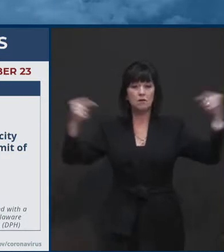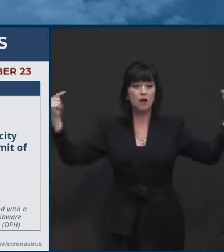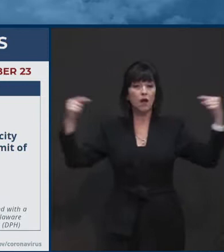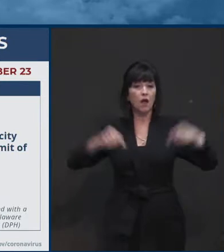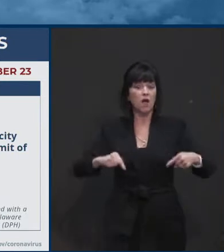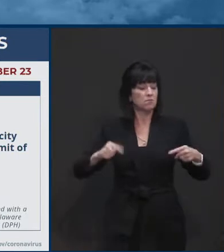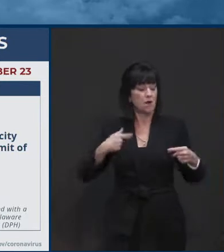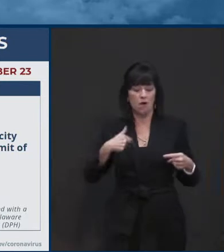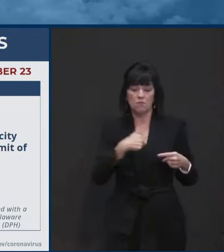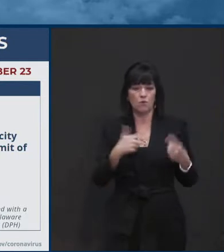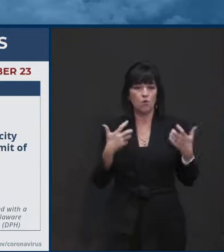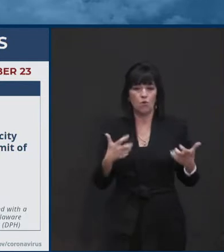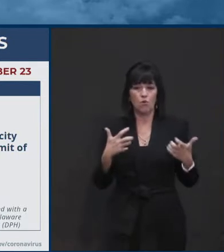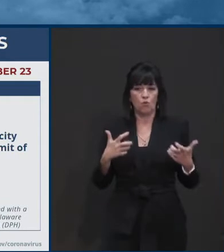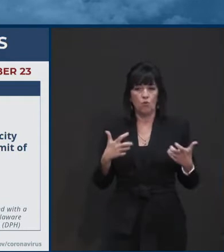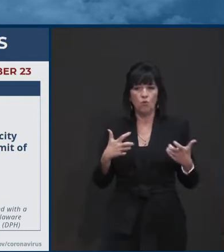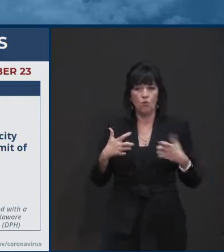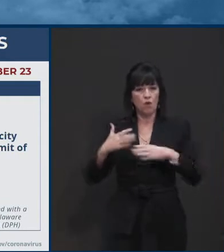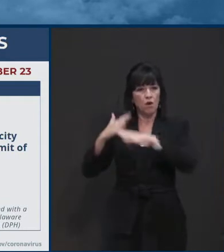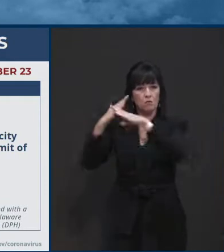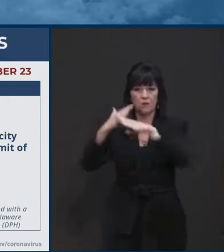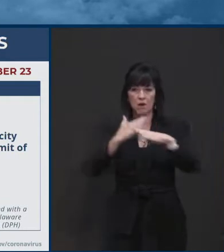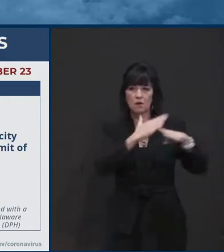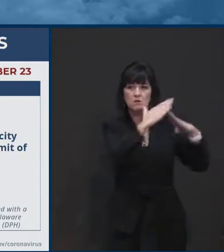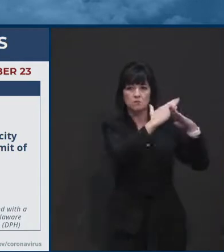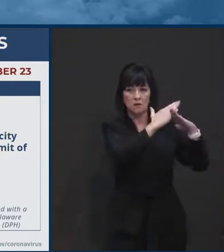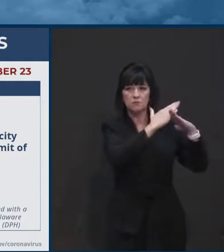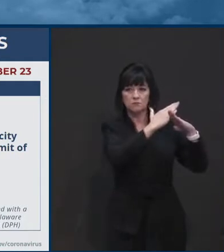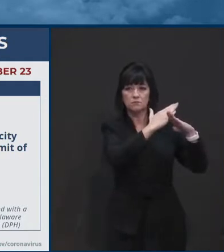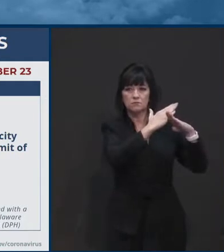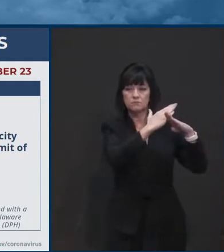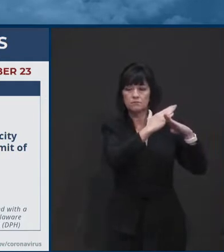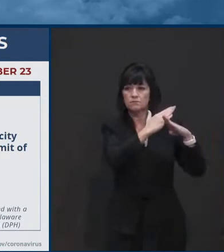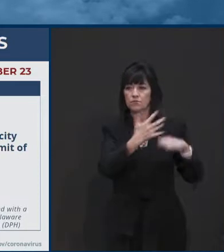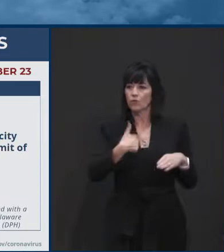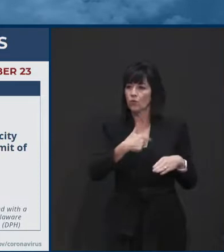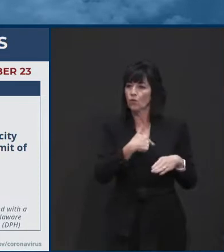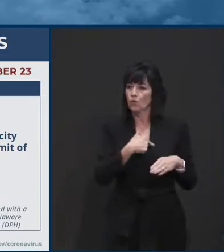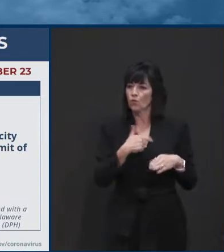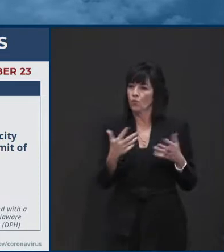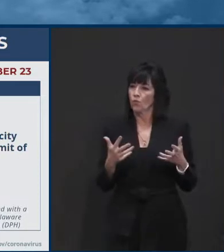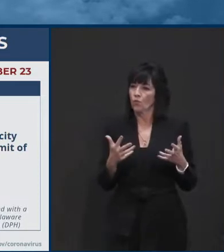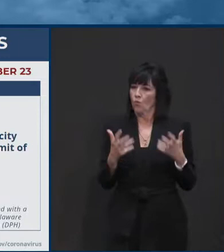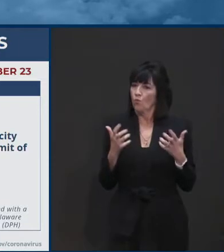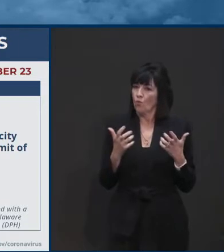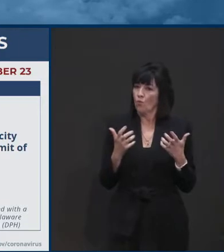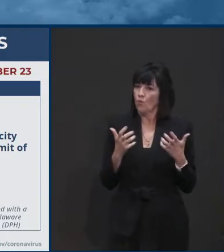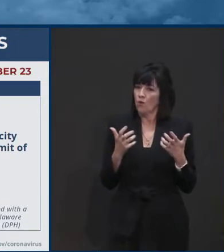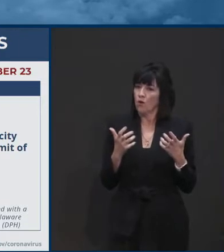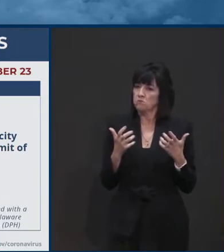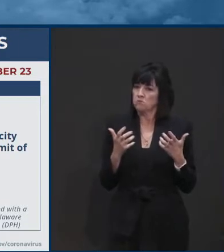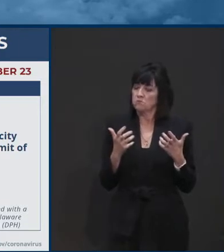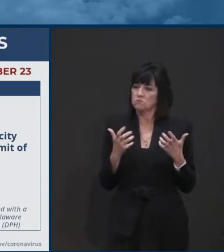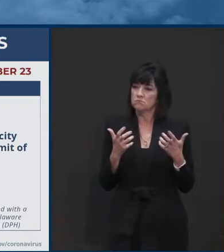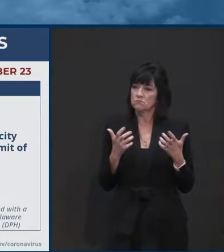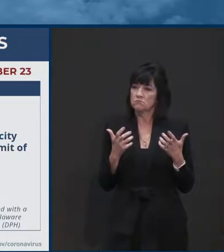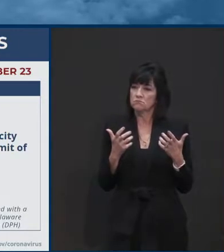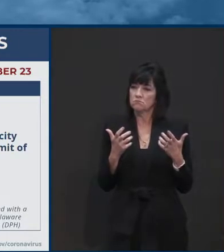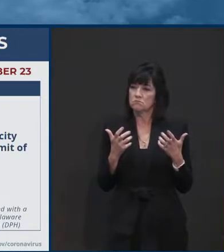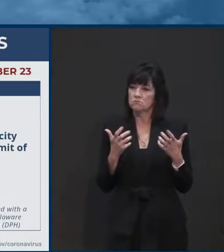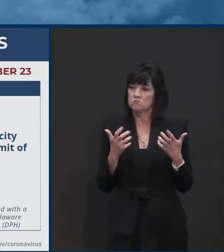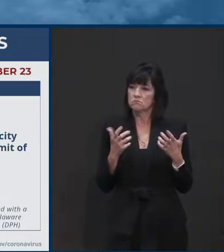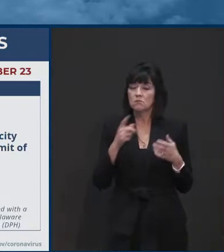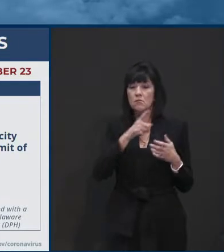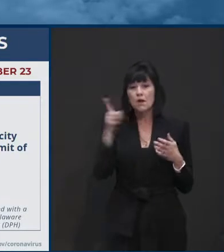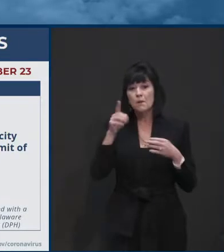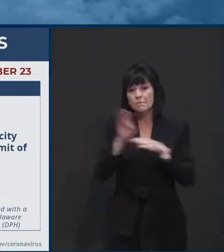know we're coming into Thanksgiving, the implications of that. But we also know we want to not restrict places